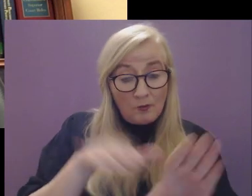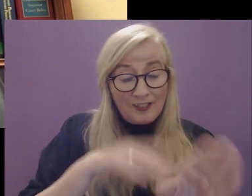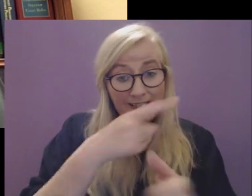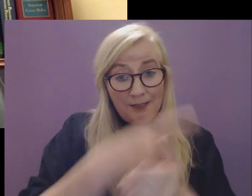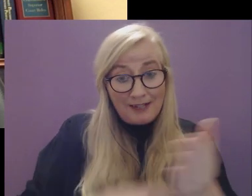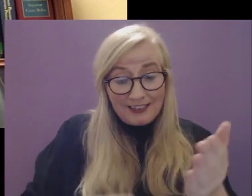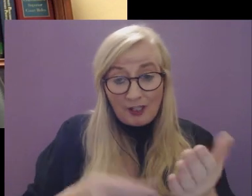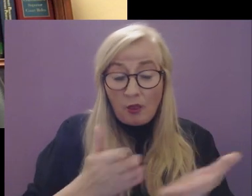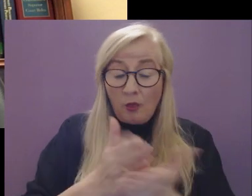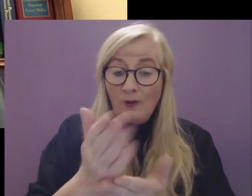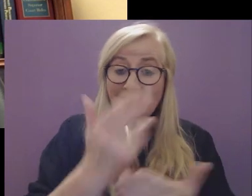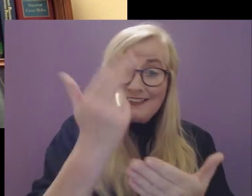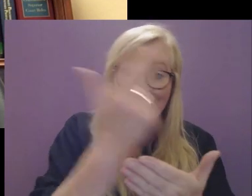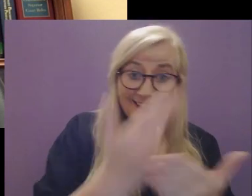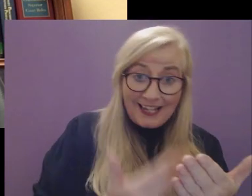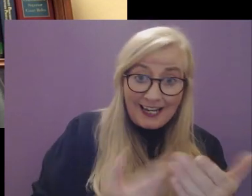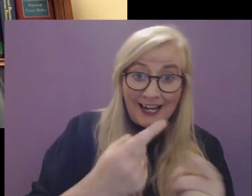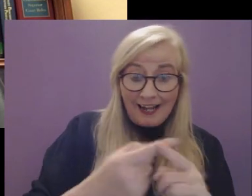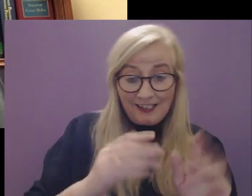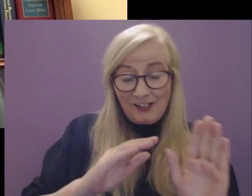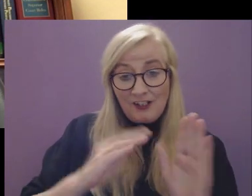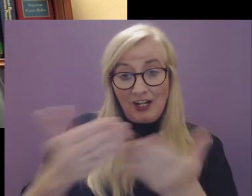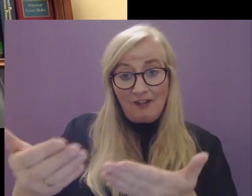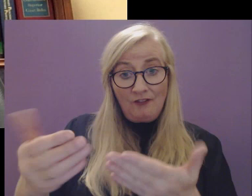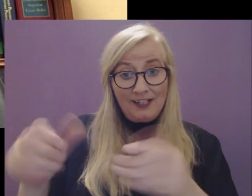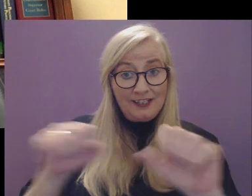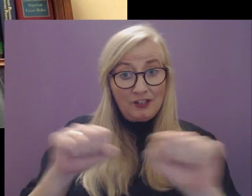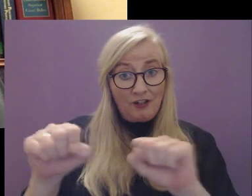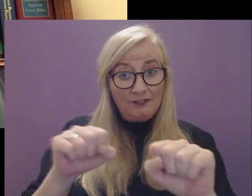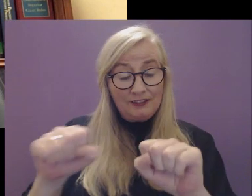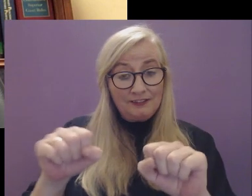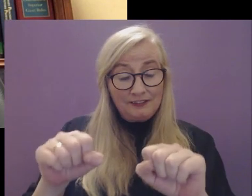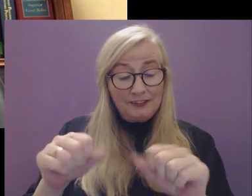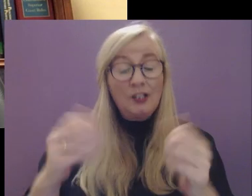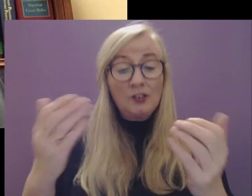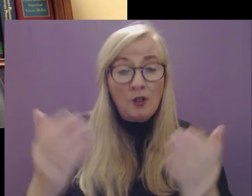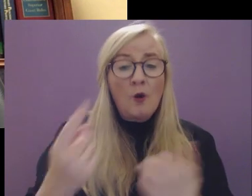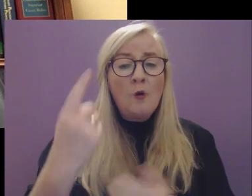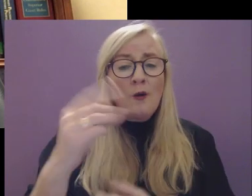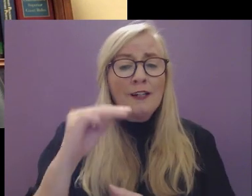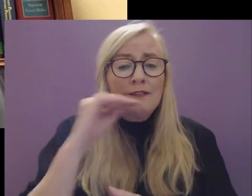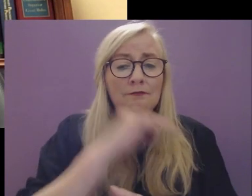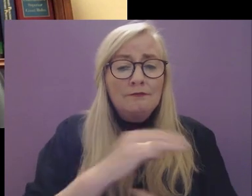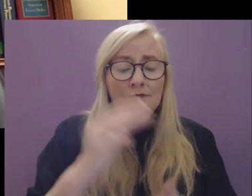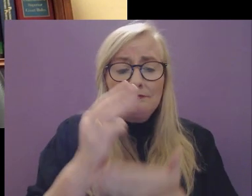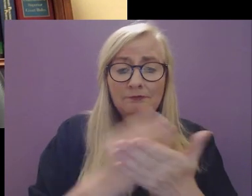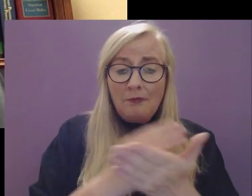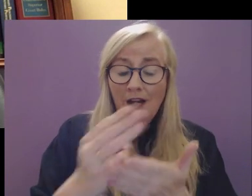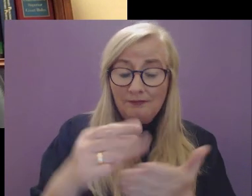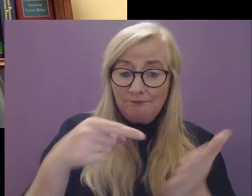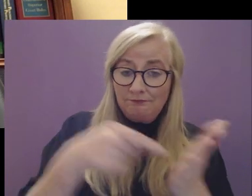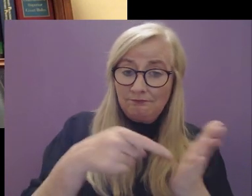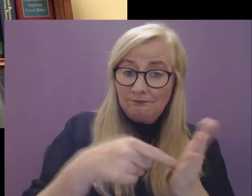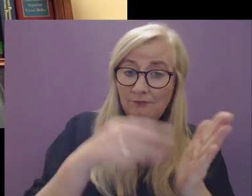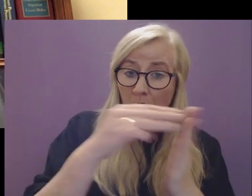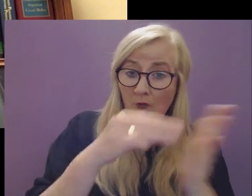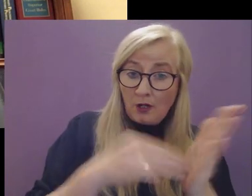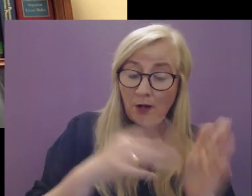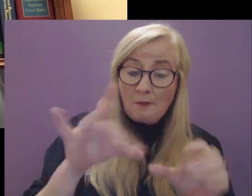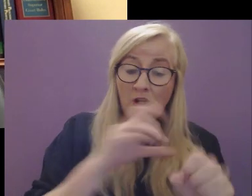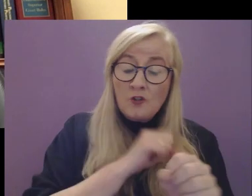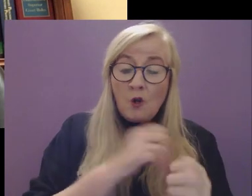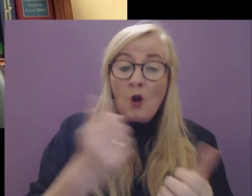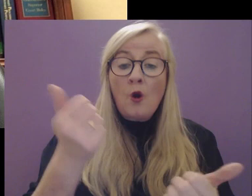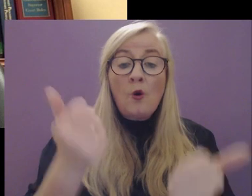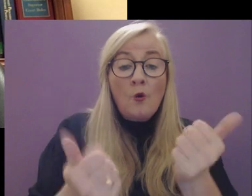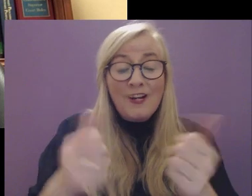disabilities, in the design and the delivery of its services. And one of the central pillars of the programme is to make